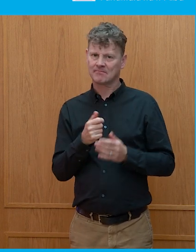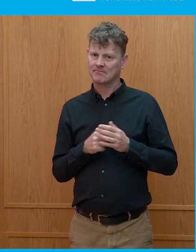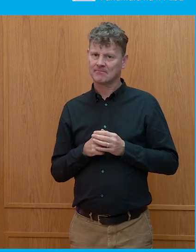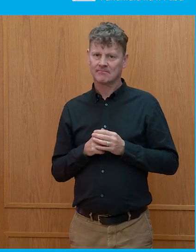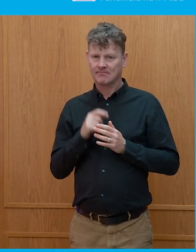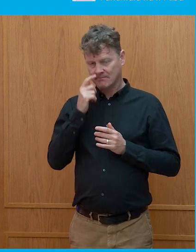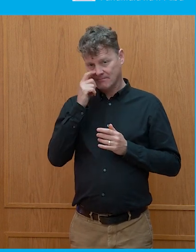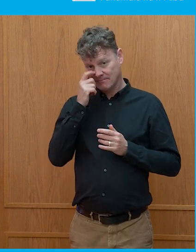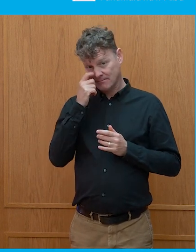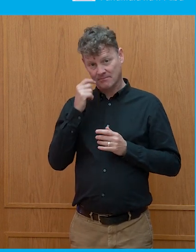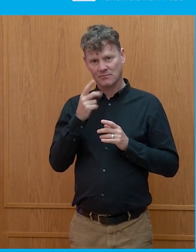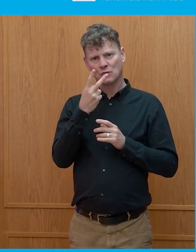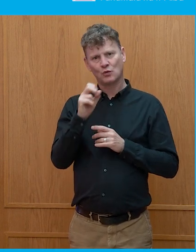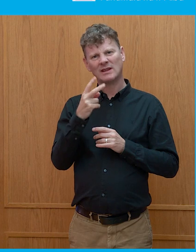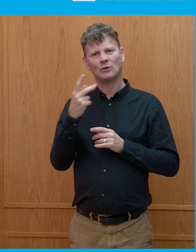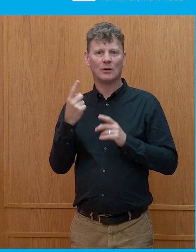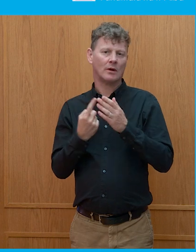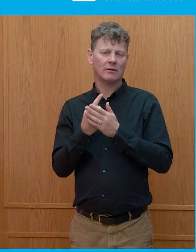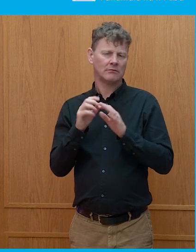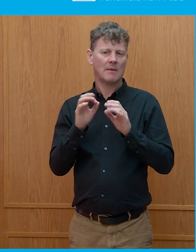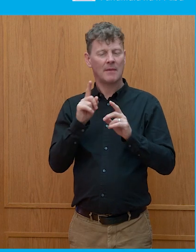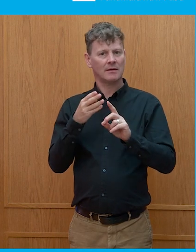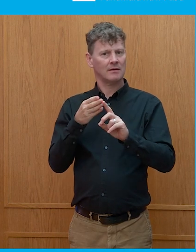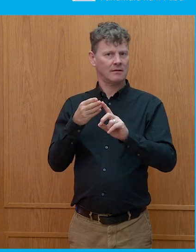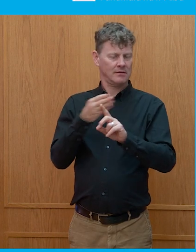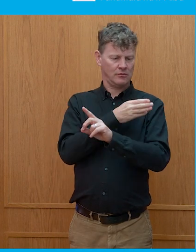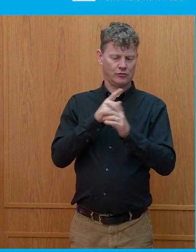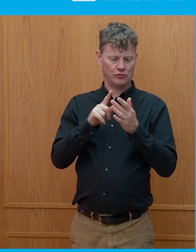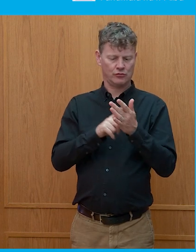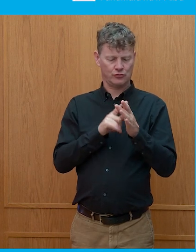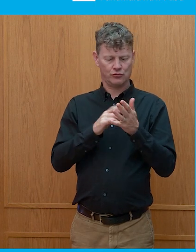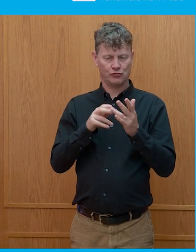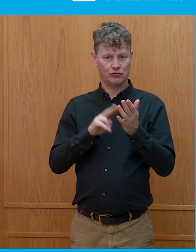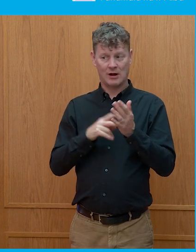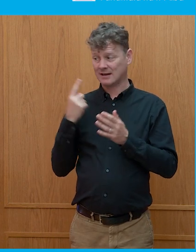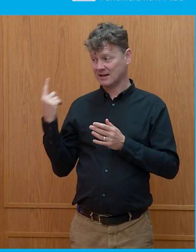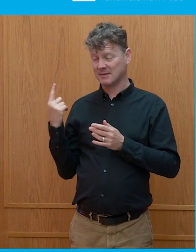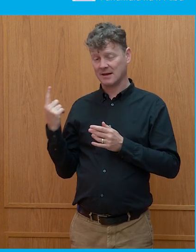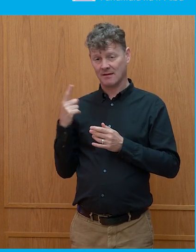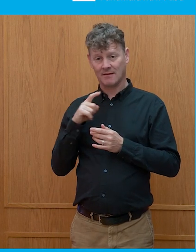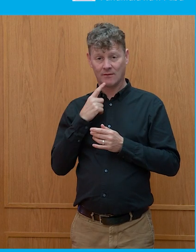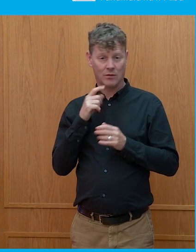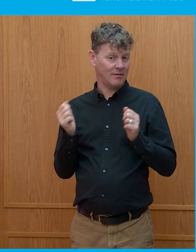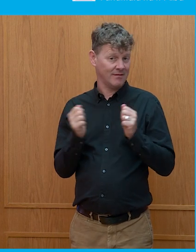case in 2021, but for a long time, as Jackson will attest to,